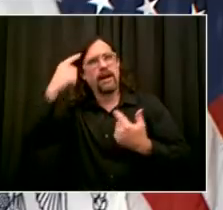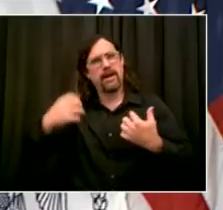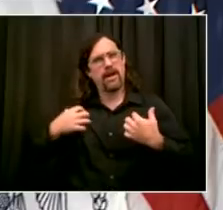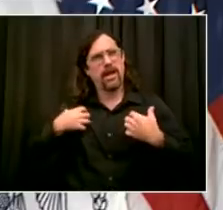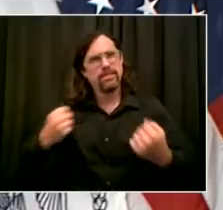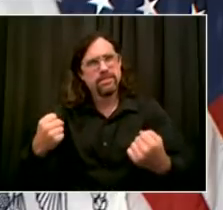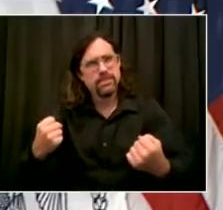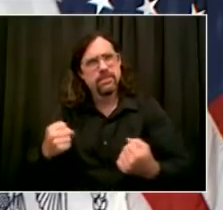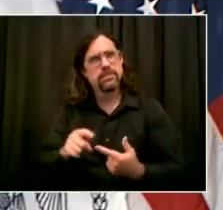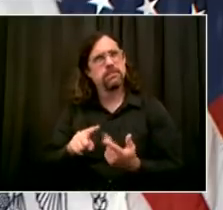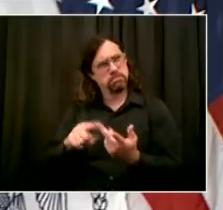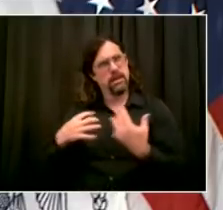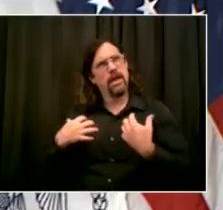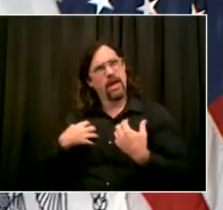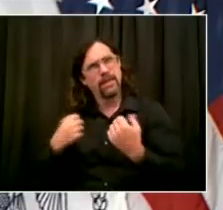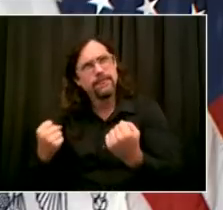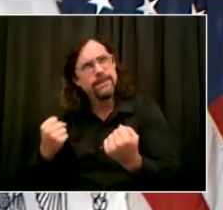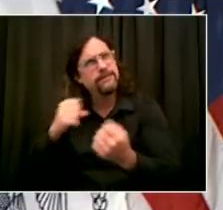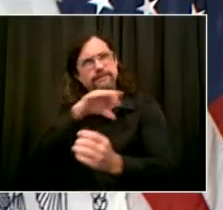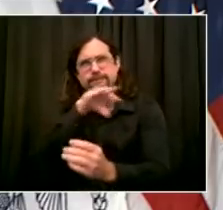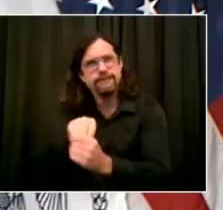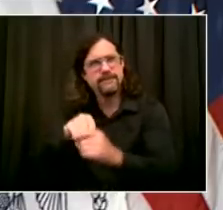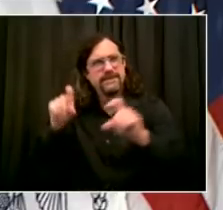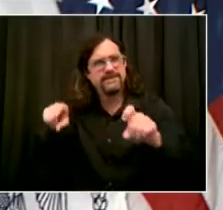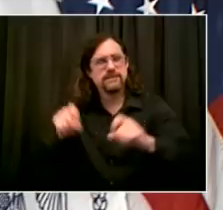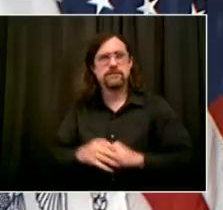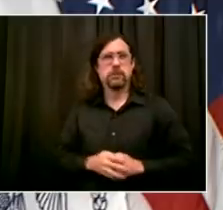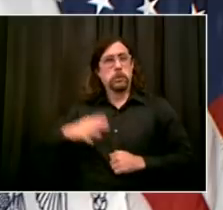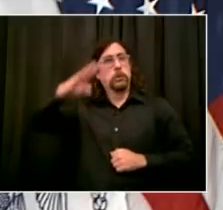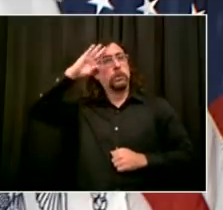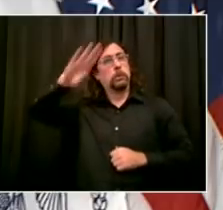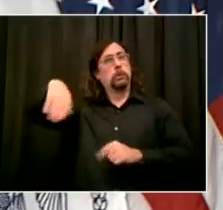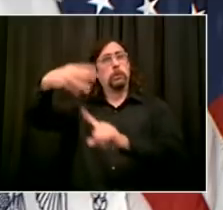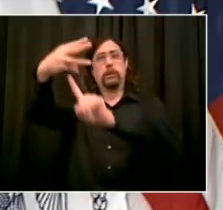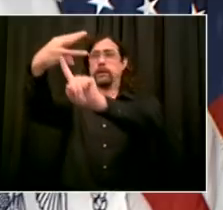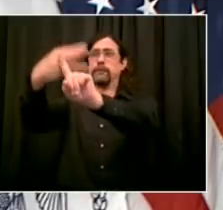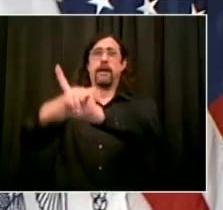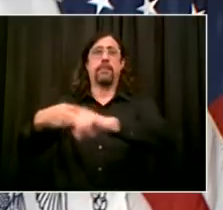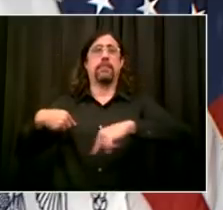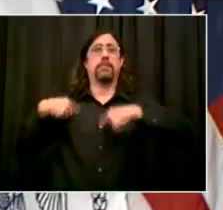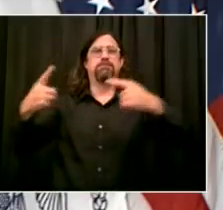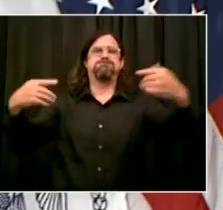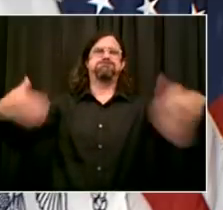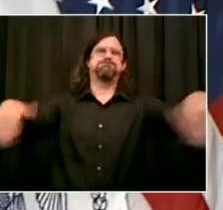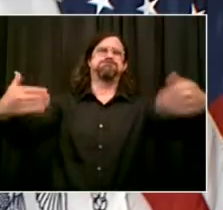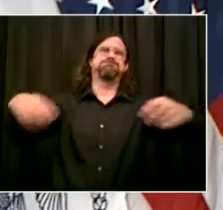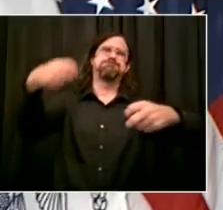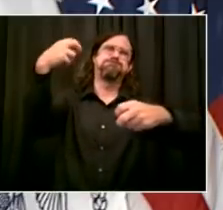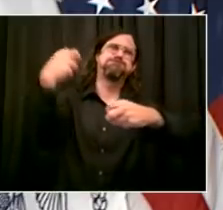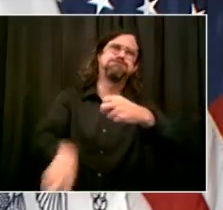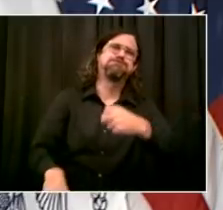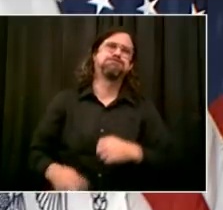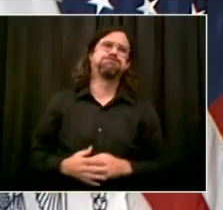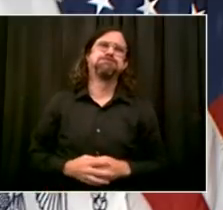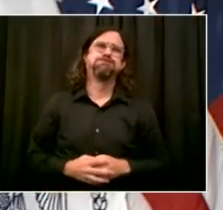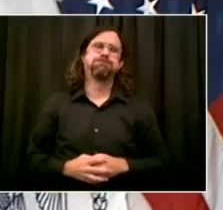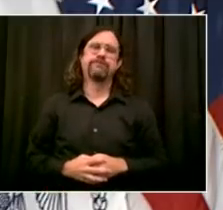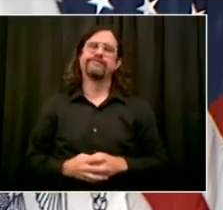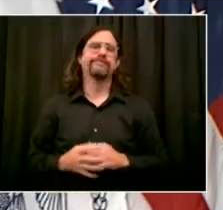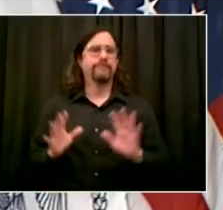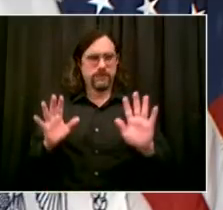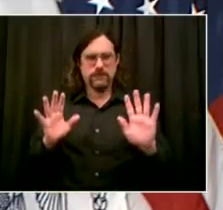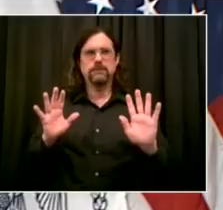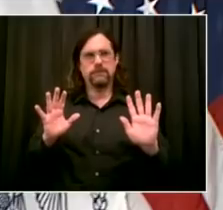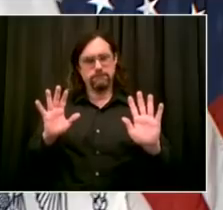everything they've been through. And we're going to do all of this with a focus on health and safety first. And so much effort has